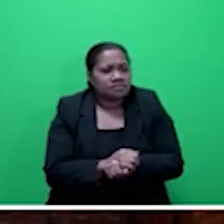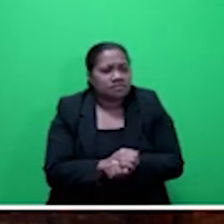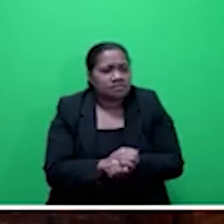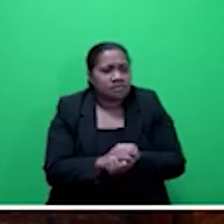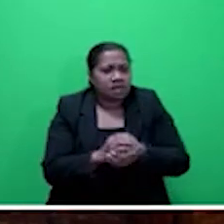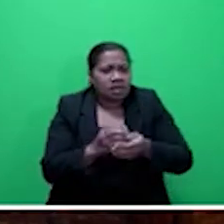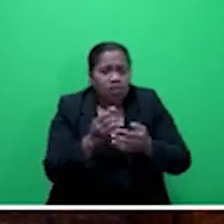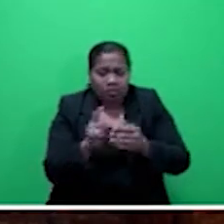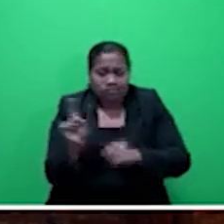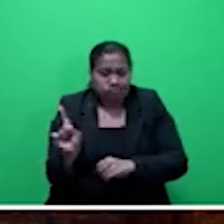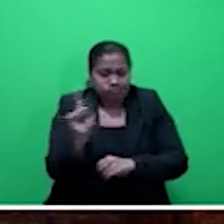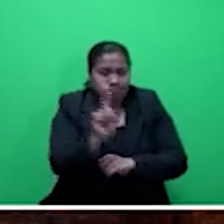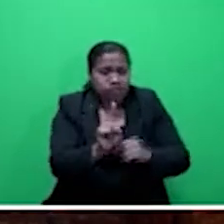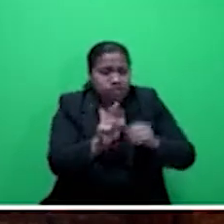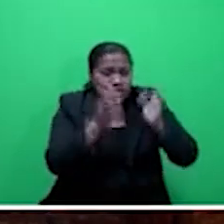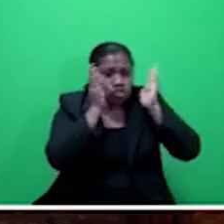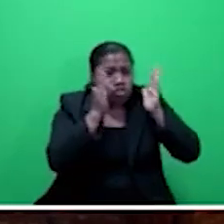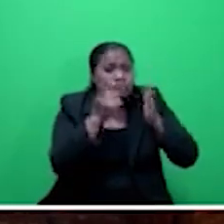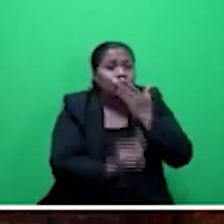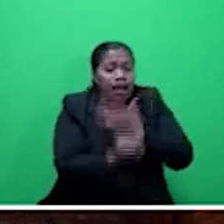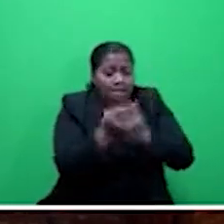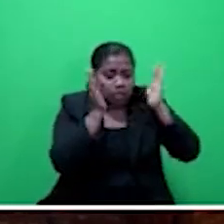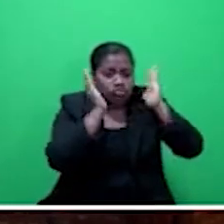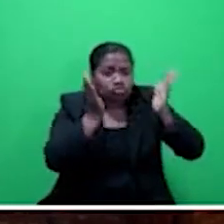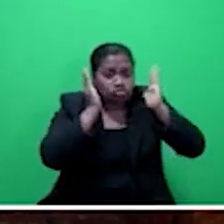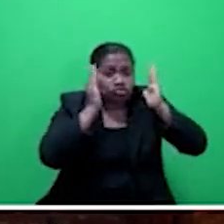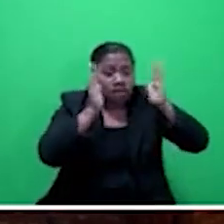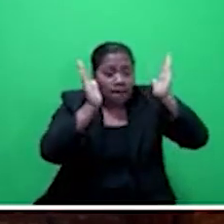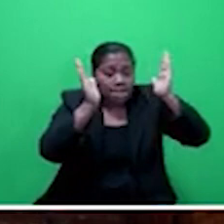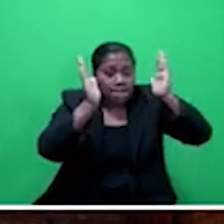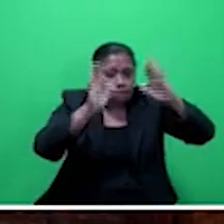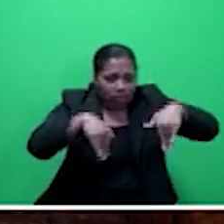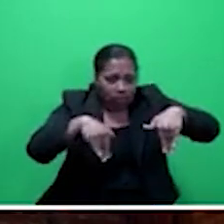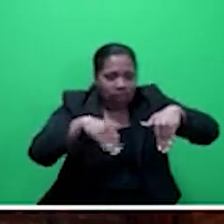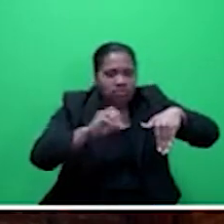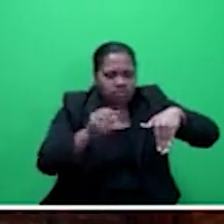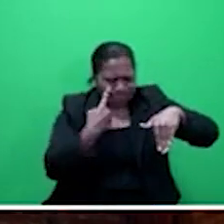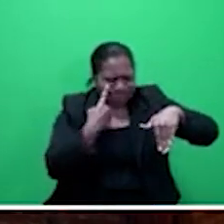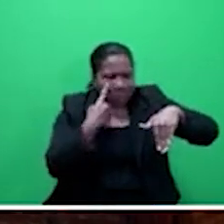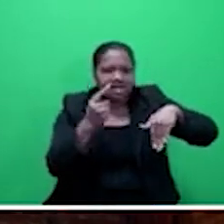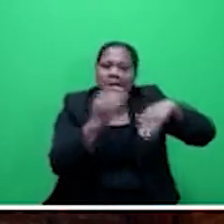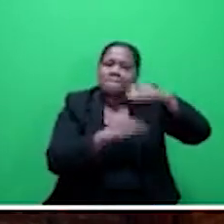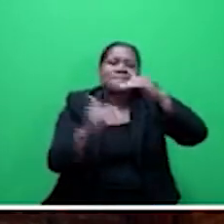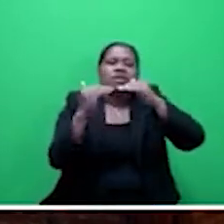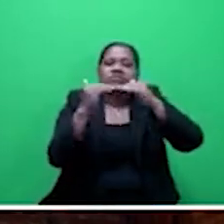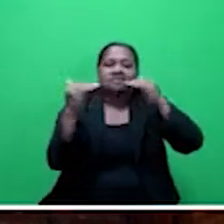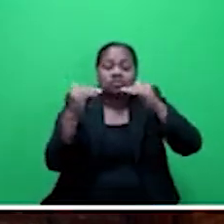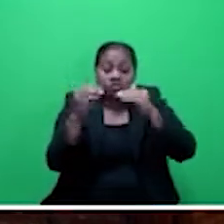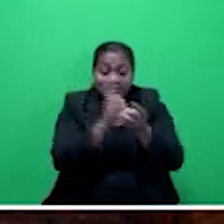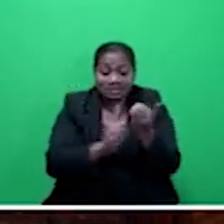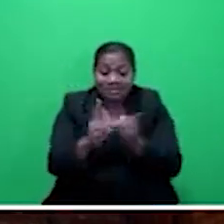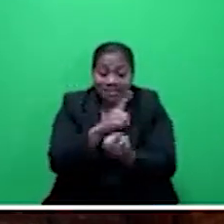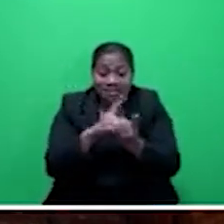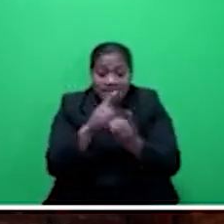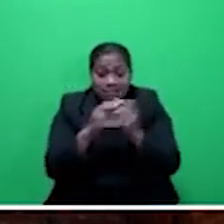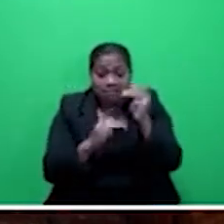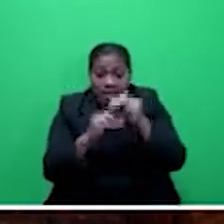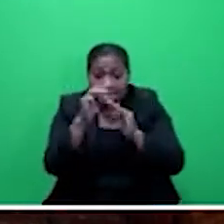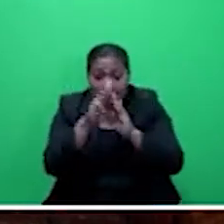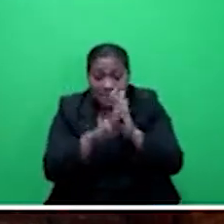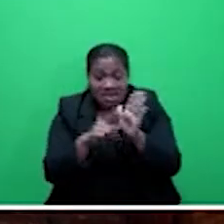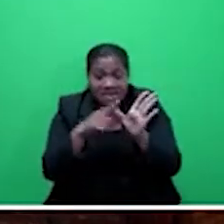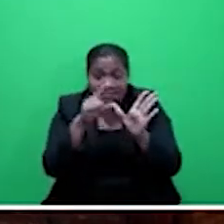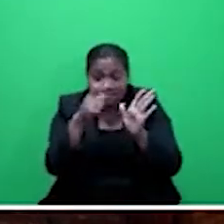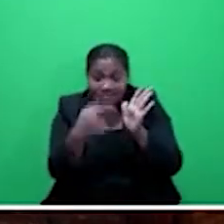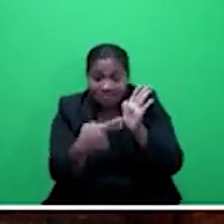church collapsed. It's a question about standards, because in the Disaster Management Act of 1998, which is currently